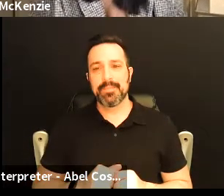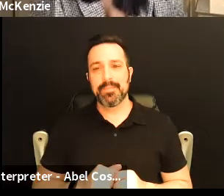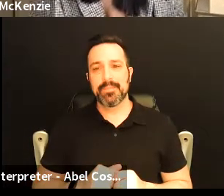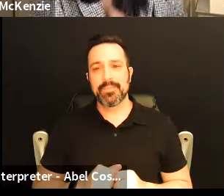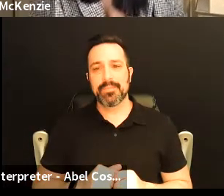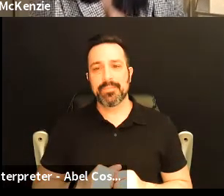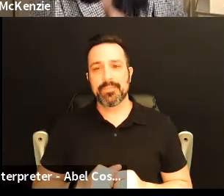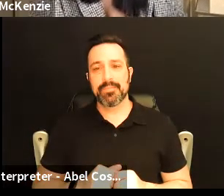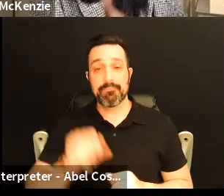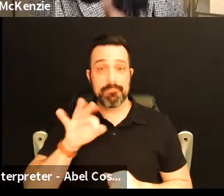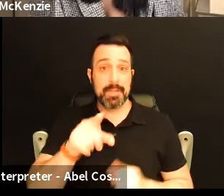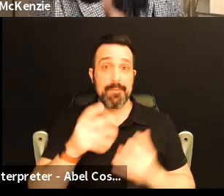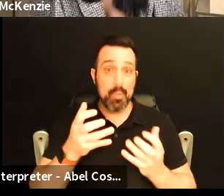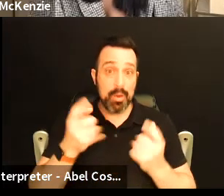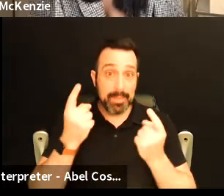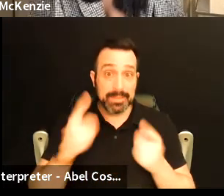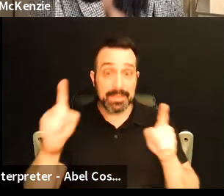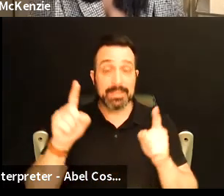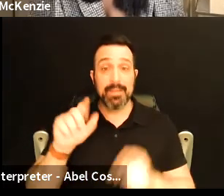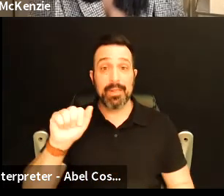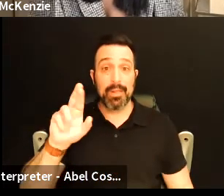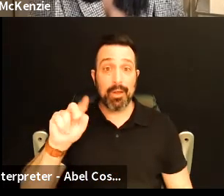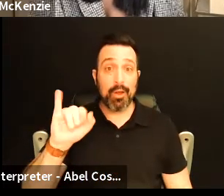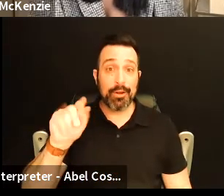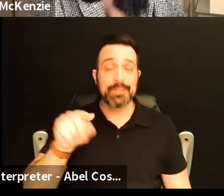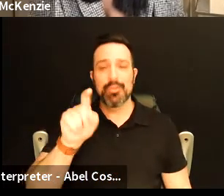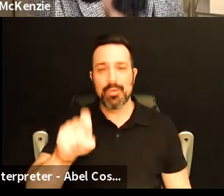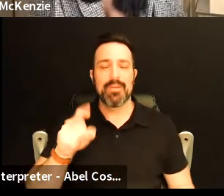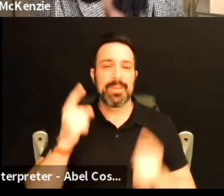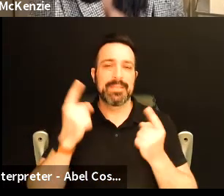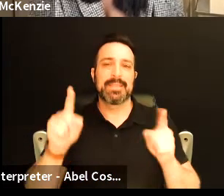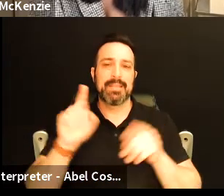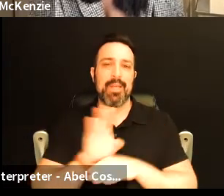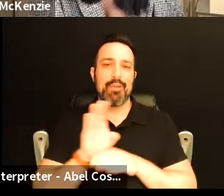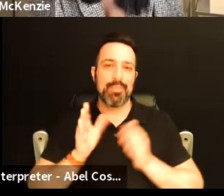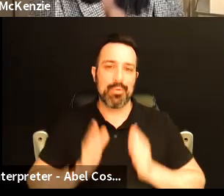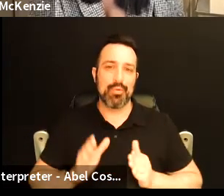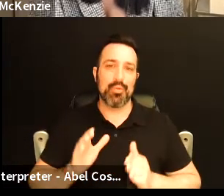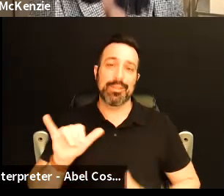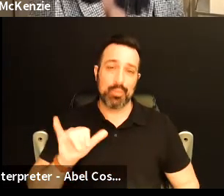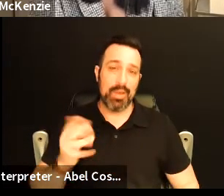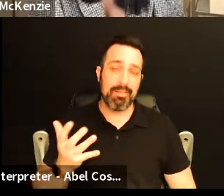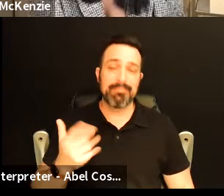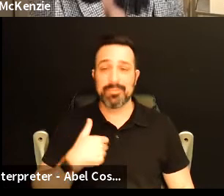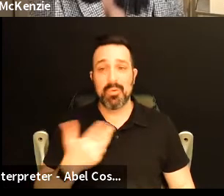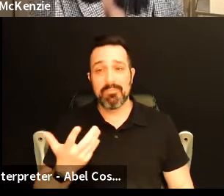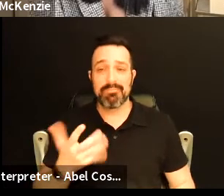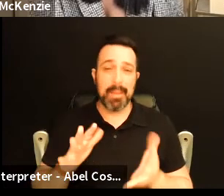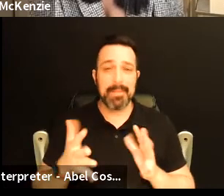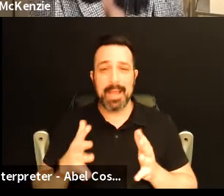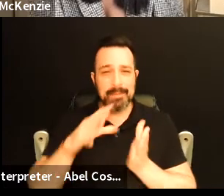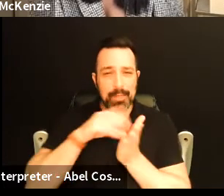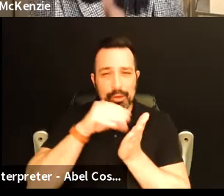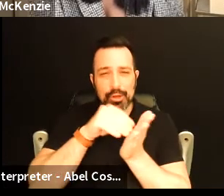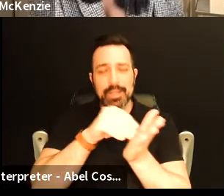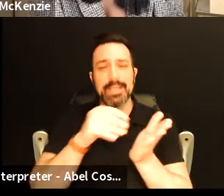if you want to be a successful artist you have to be a successful entrepreneur as well so I'm just sort of kind of learning